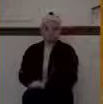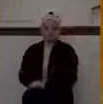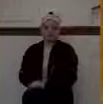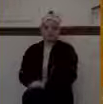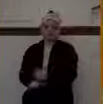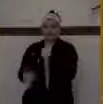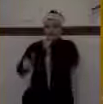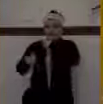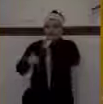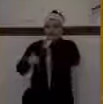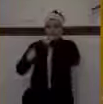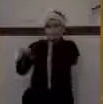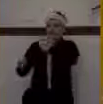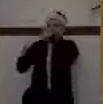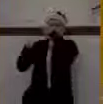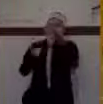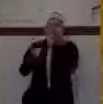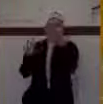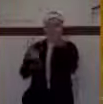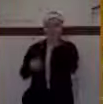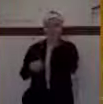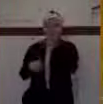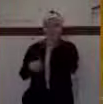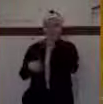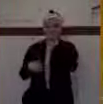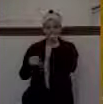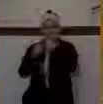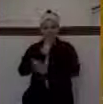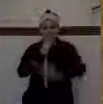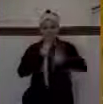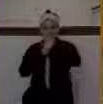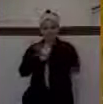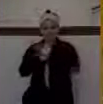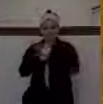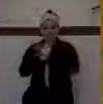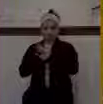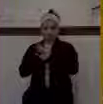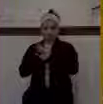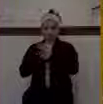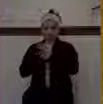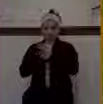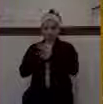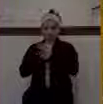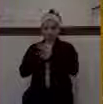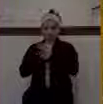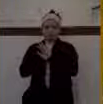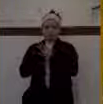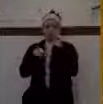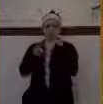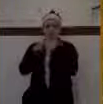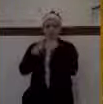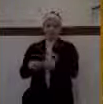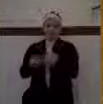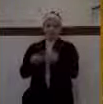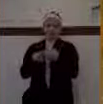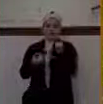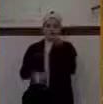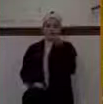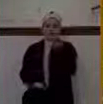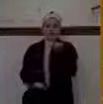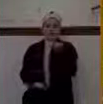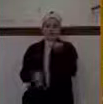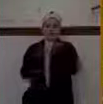and what Matthew Henry called an emblem of diminution of his glory, the dimming of the glory, the